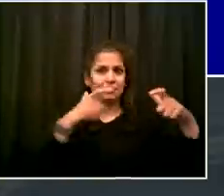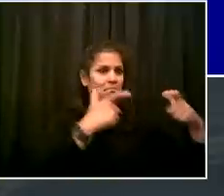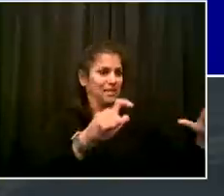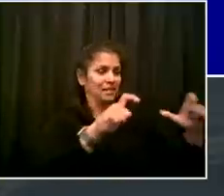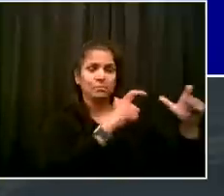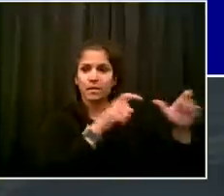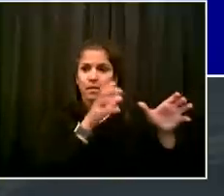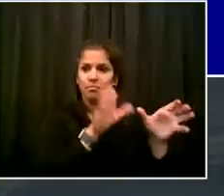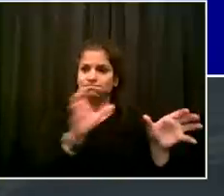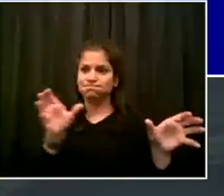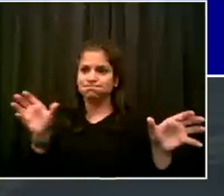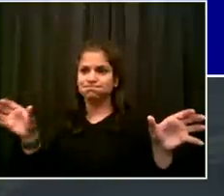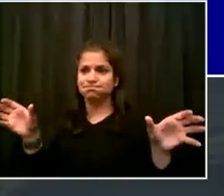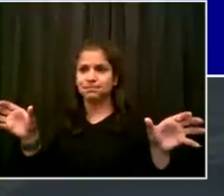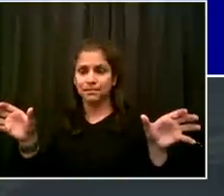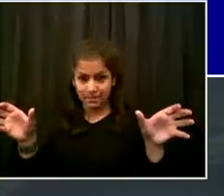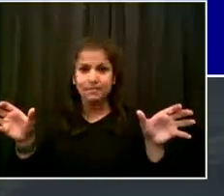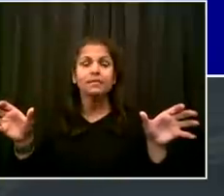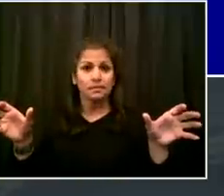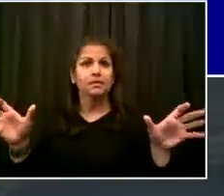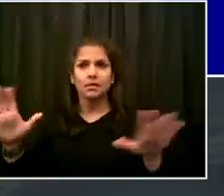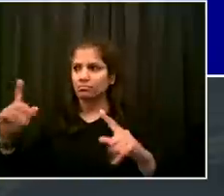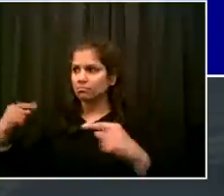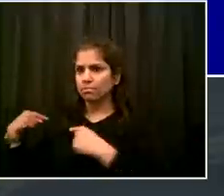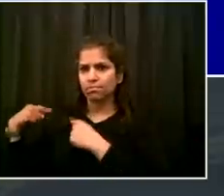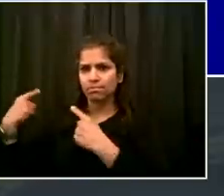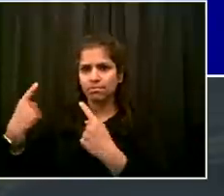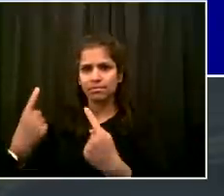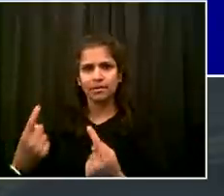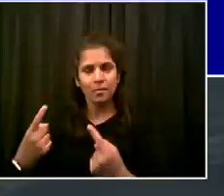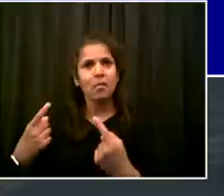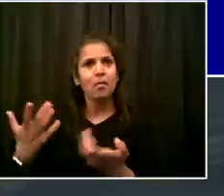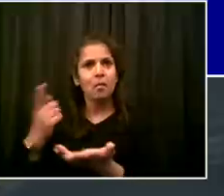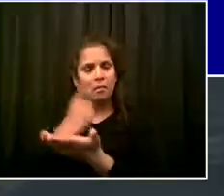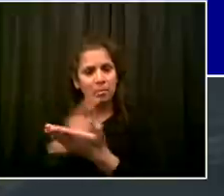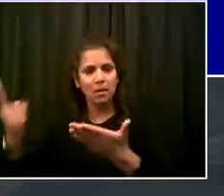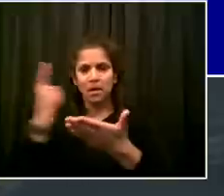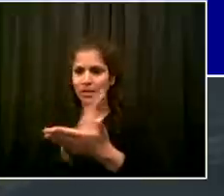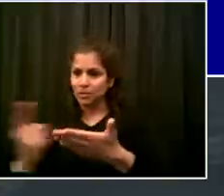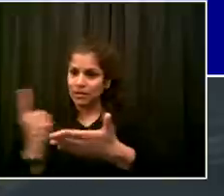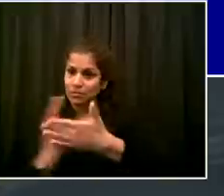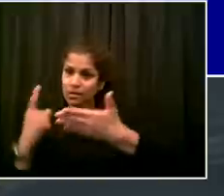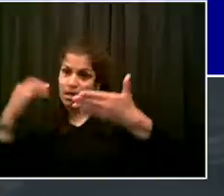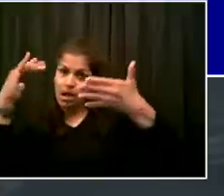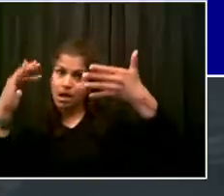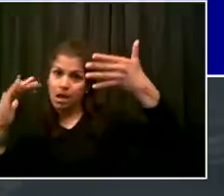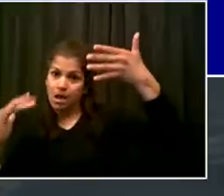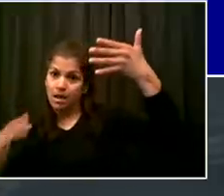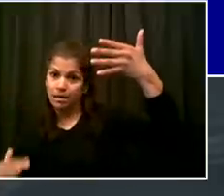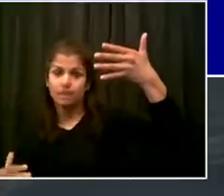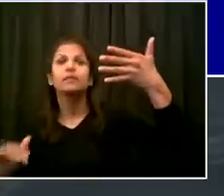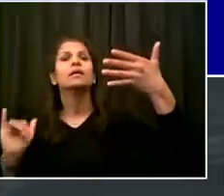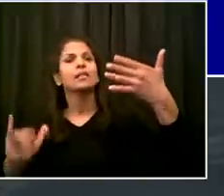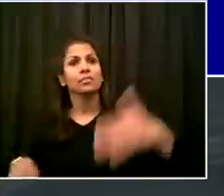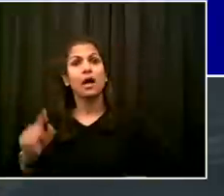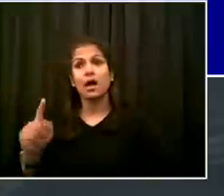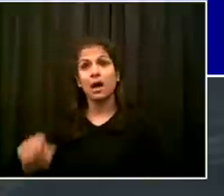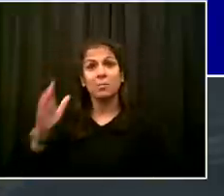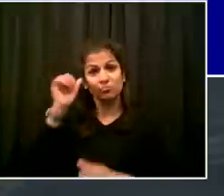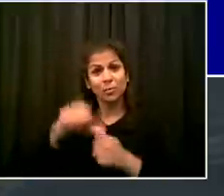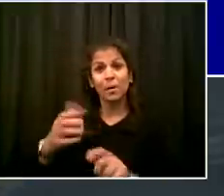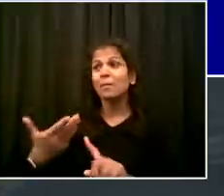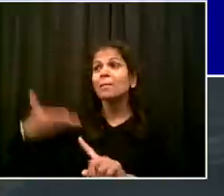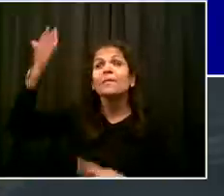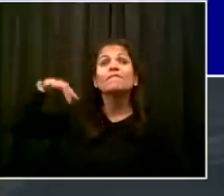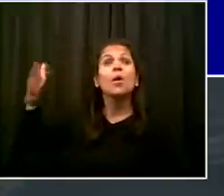all put together in a matter of is quite remarkable and something New Yorkers should be proud of as another example of the spirit,